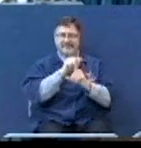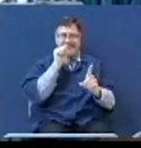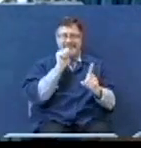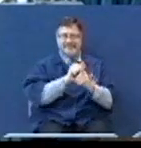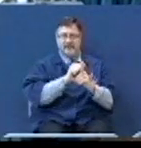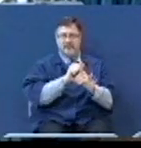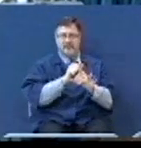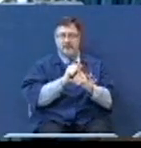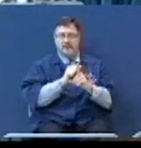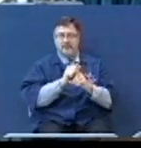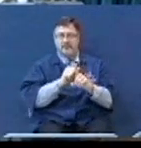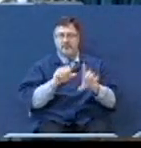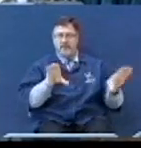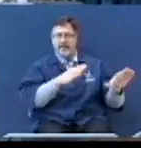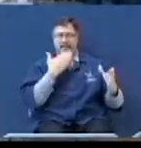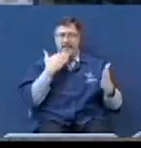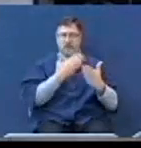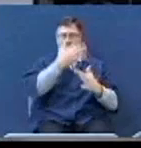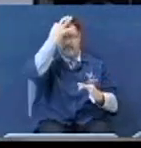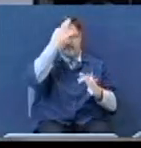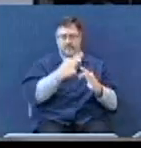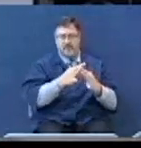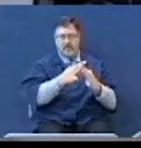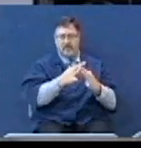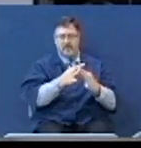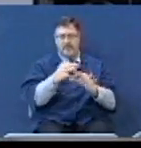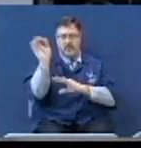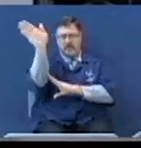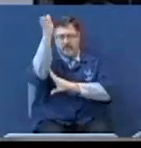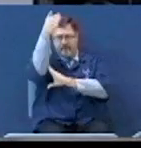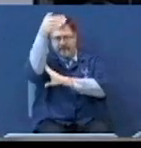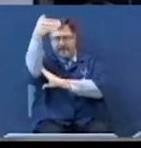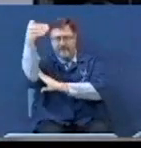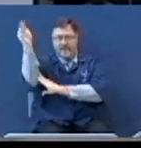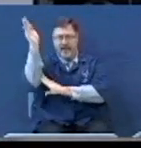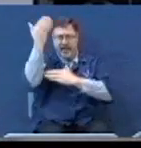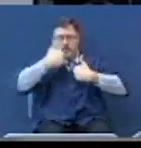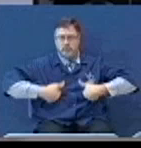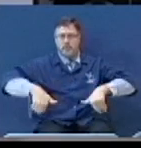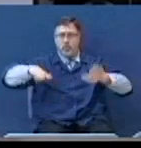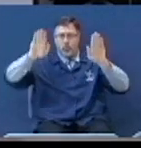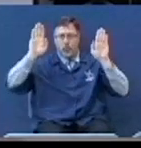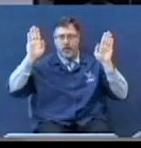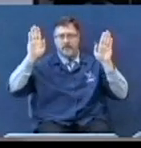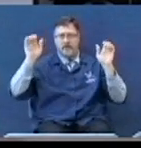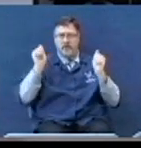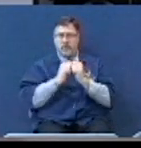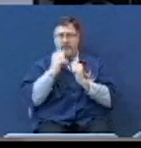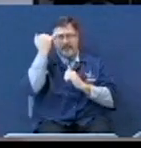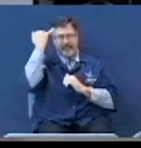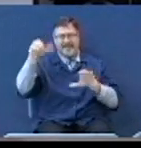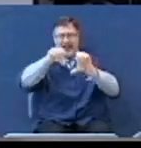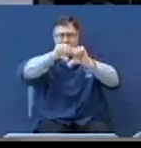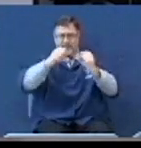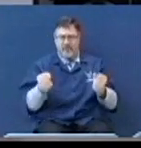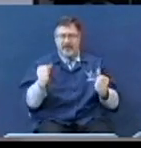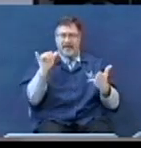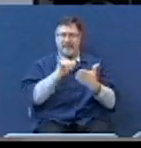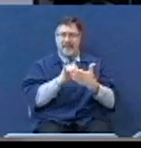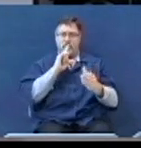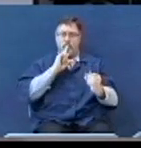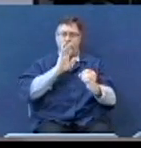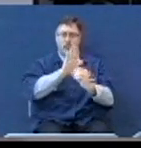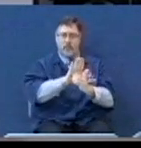to act in good faith by raising a flag of surrender with the intention of breaking that promise